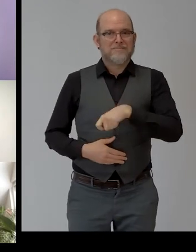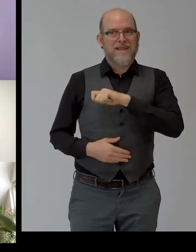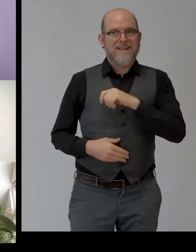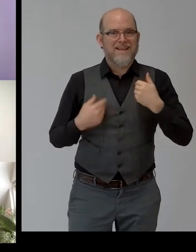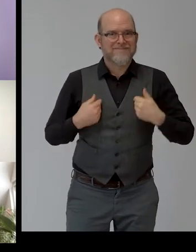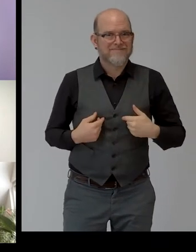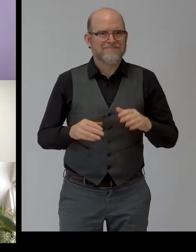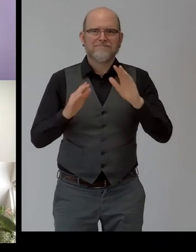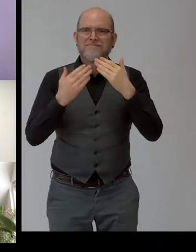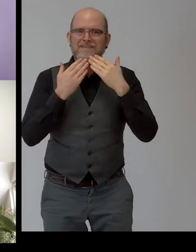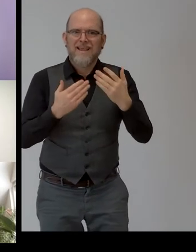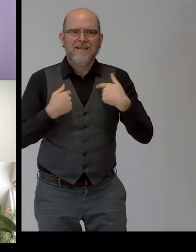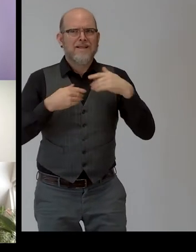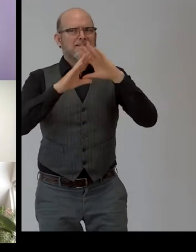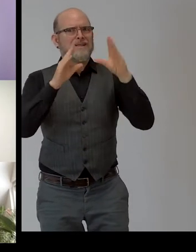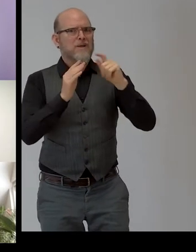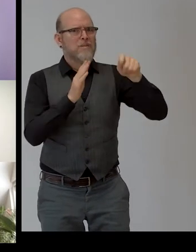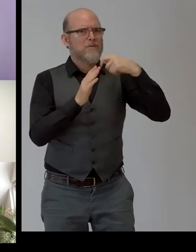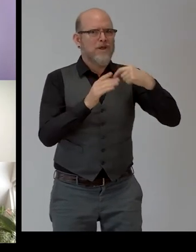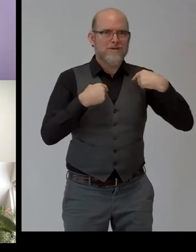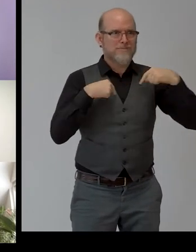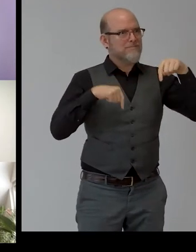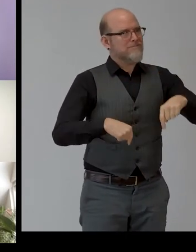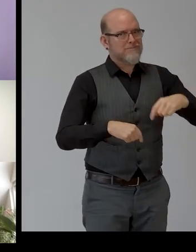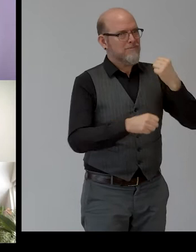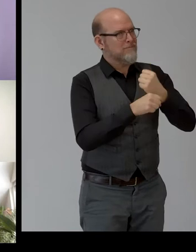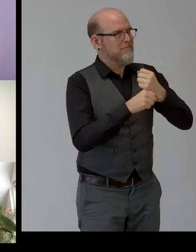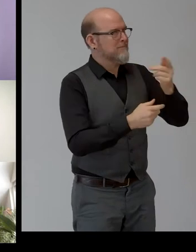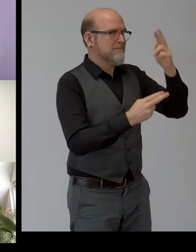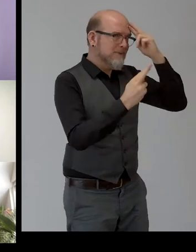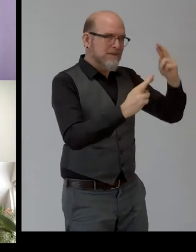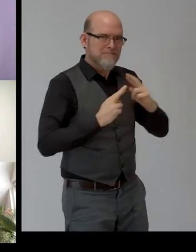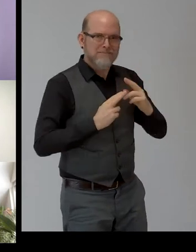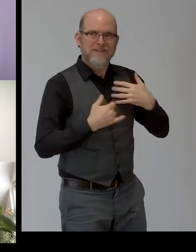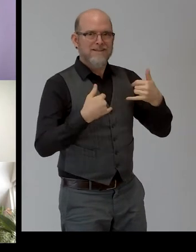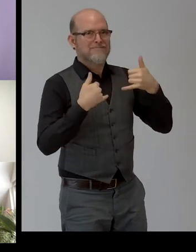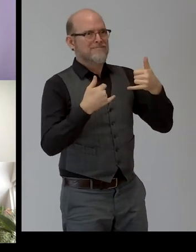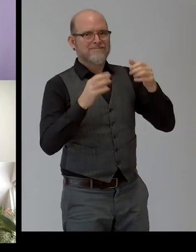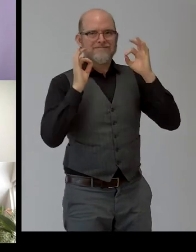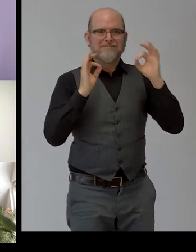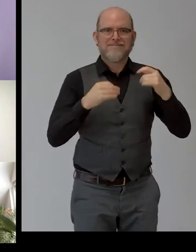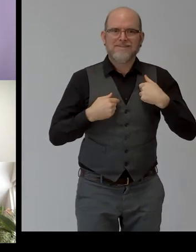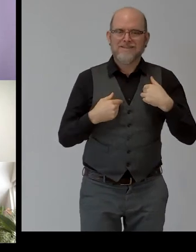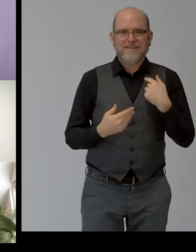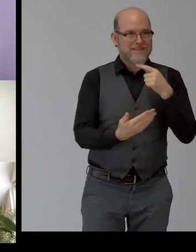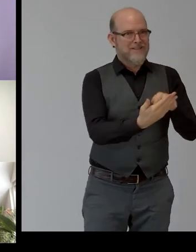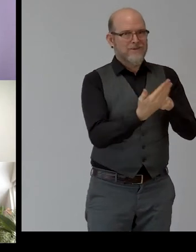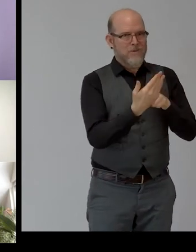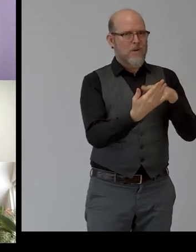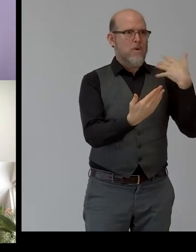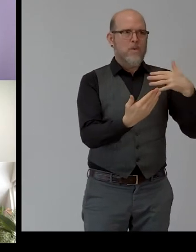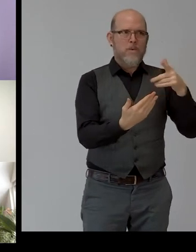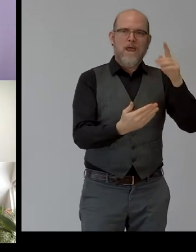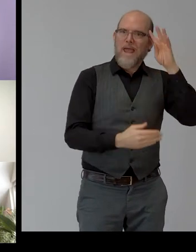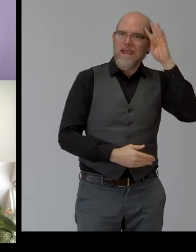our project one-on-one that has shown us that innovation, prototyping and